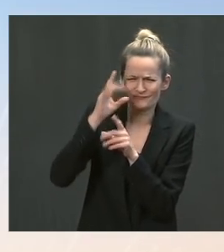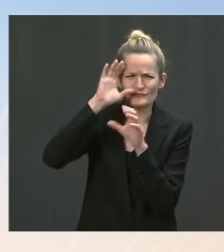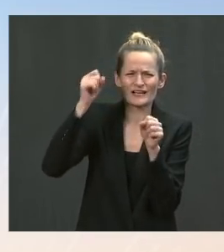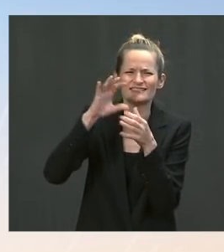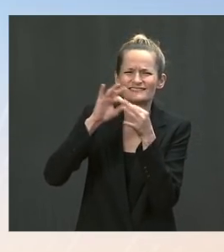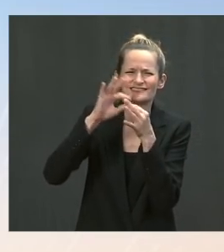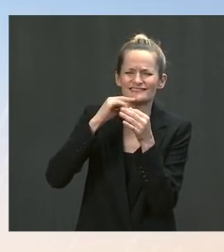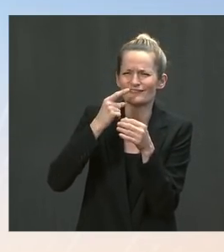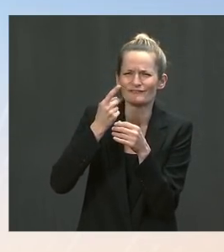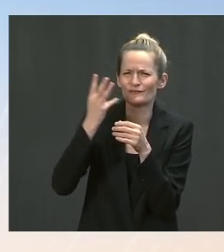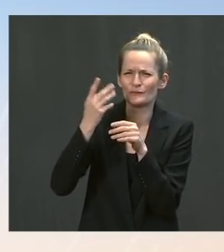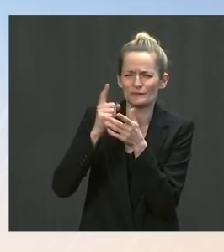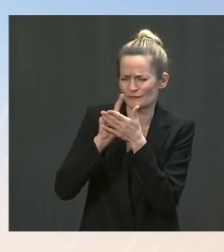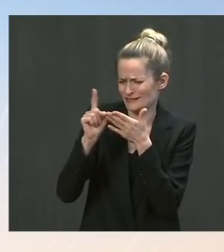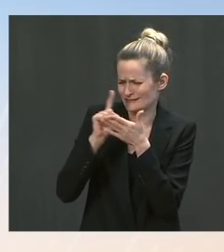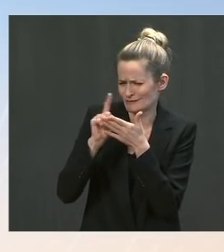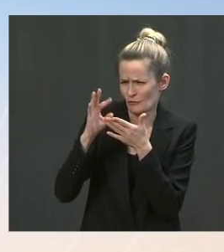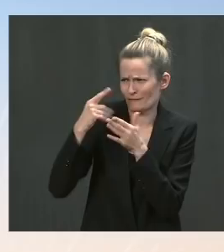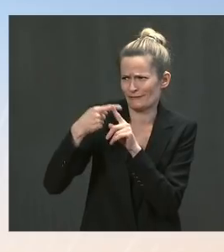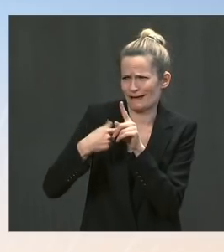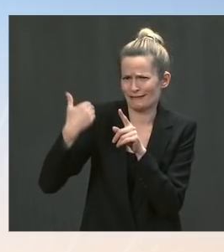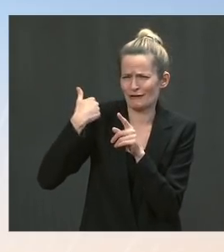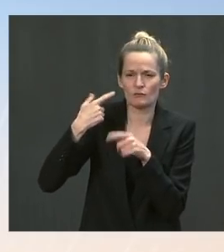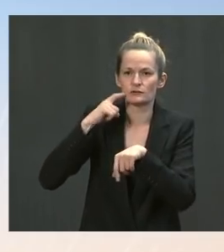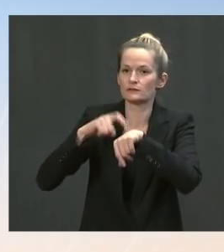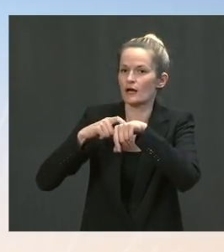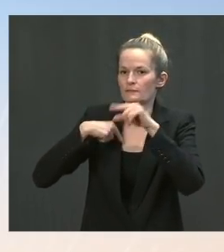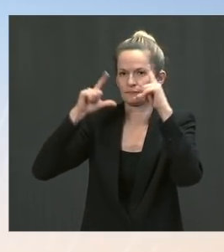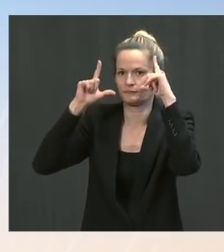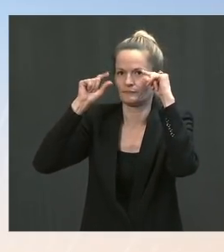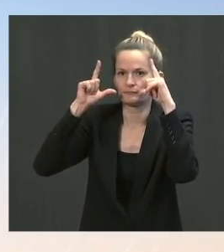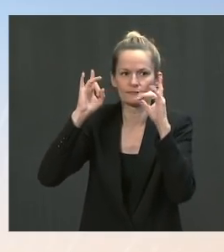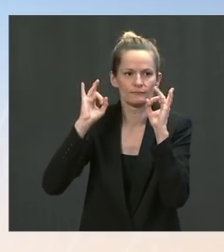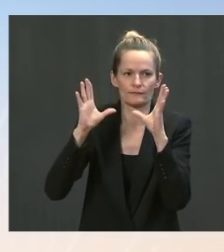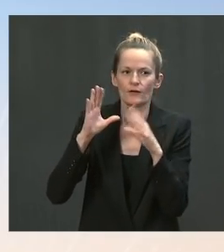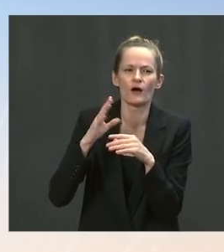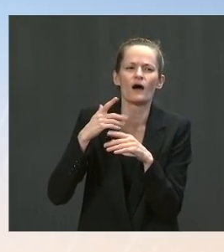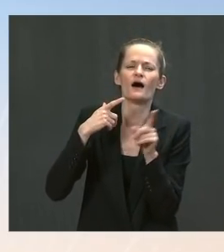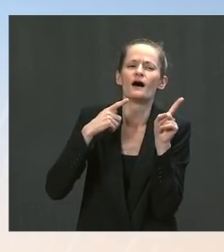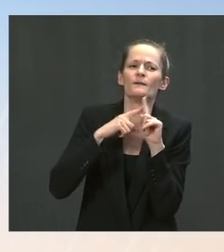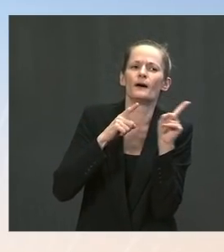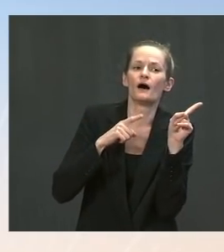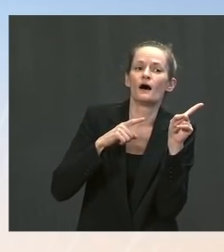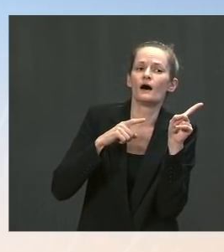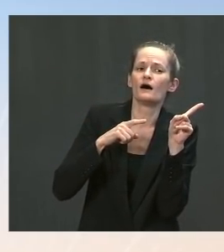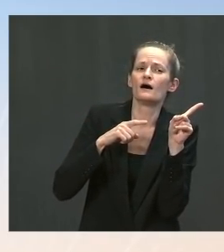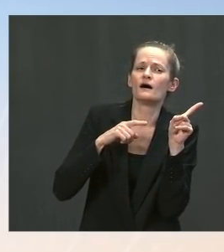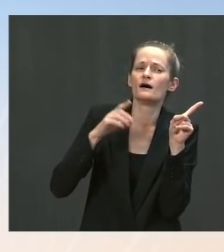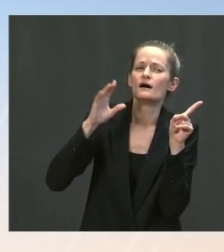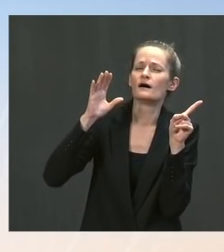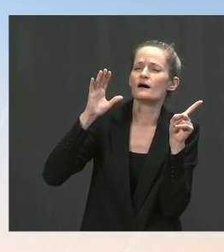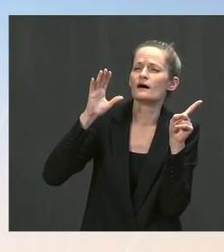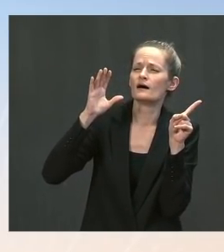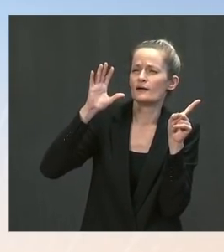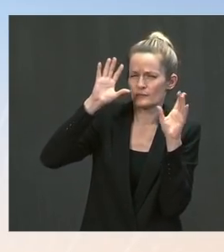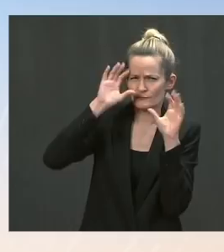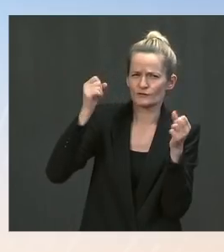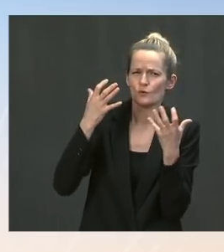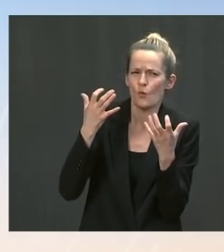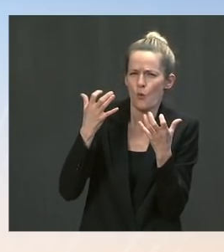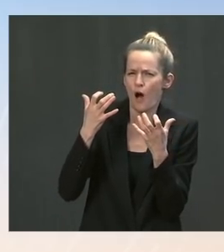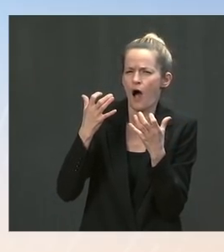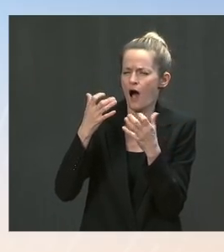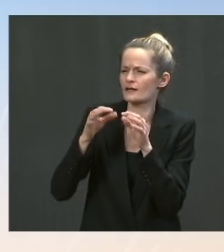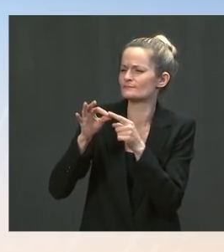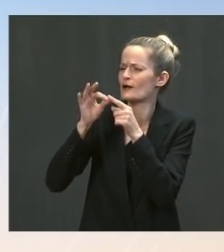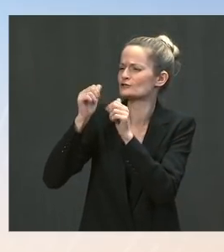together. The That he wanted to have both the reconciliation bill and the infrastructure bill done at the same time. Then he walked that back a little bit. Speaker Pelosi